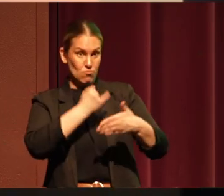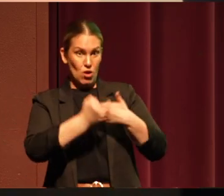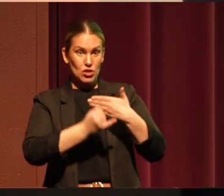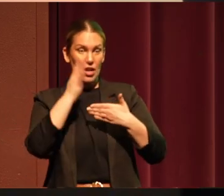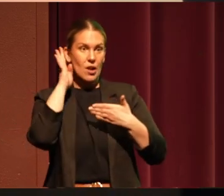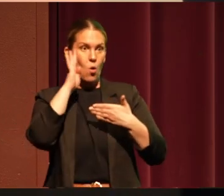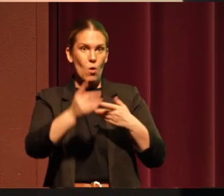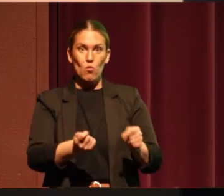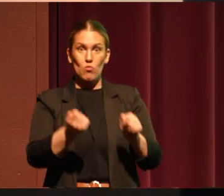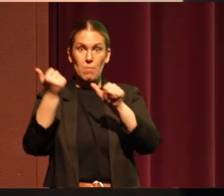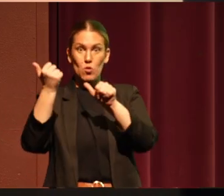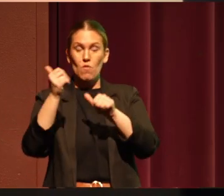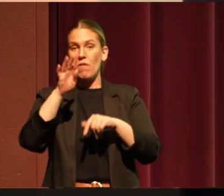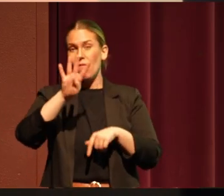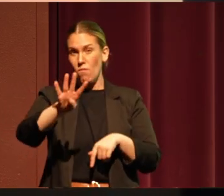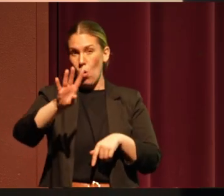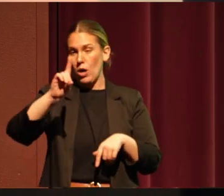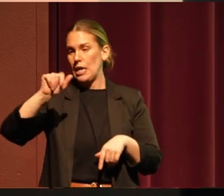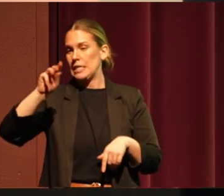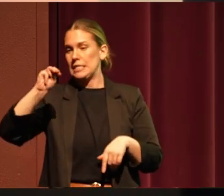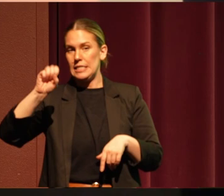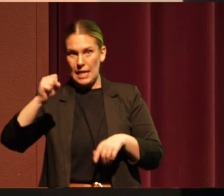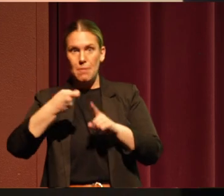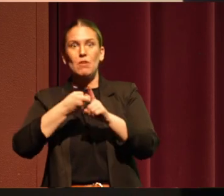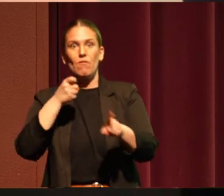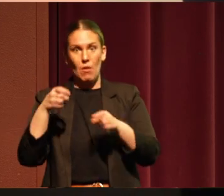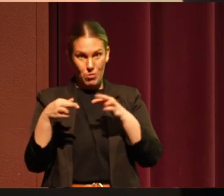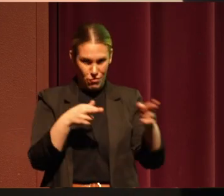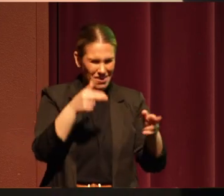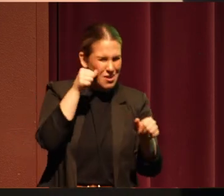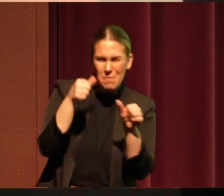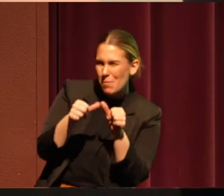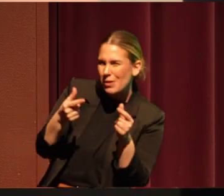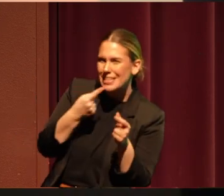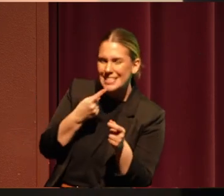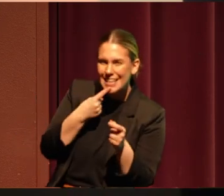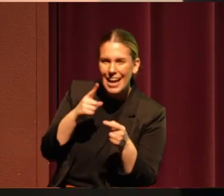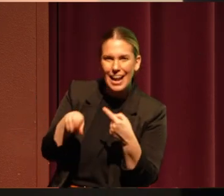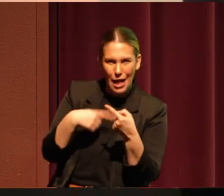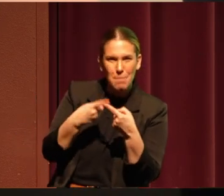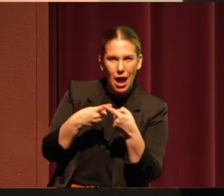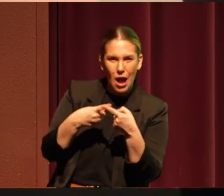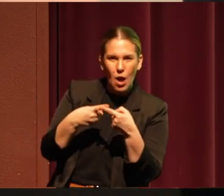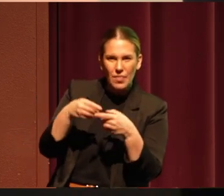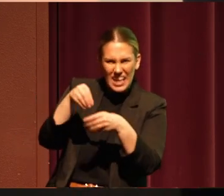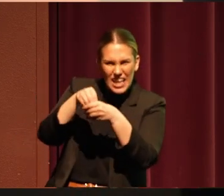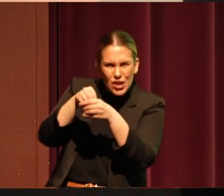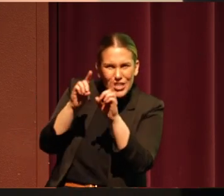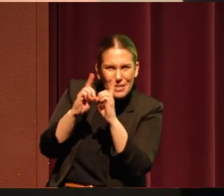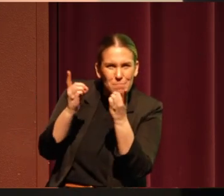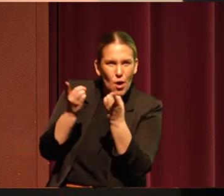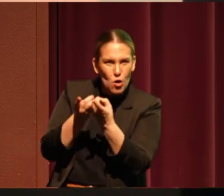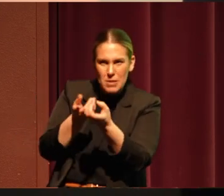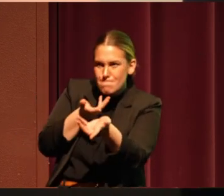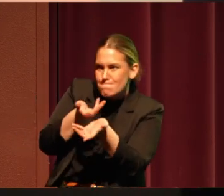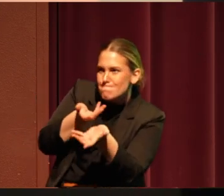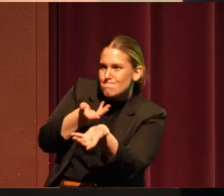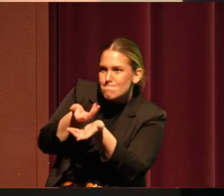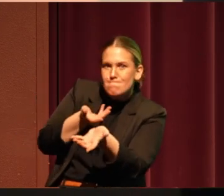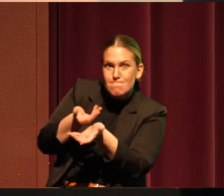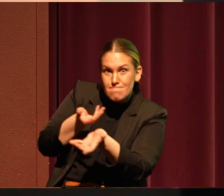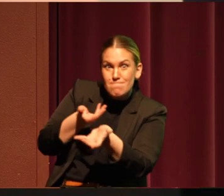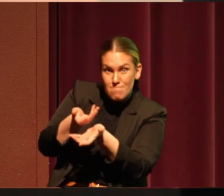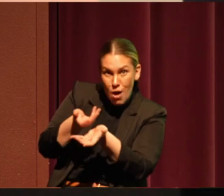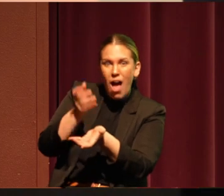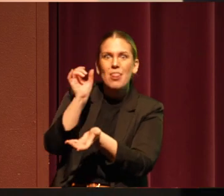four dams off of the Klamath River. Remember what I said about that inter-department working, collaborating? This